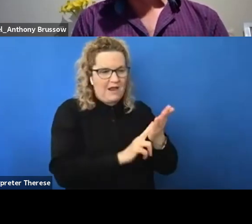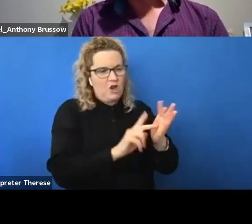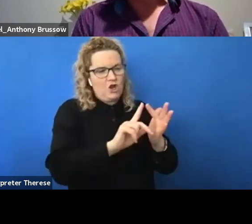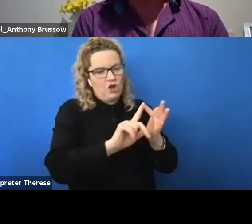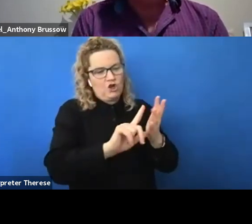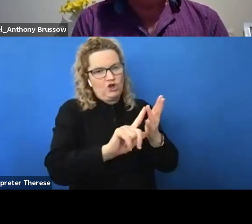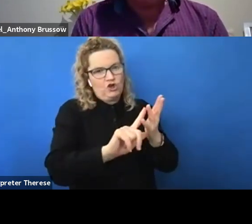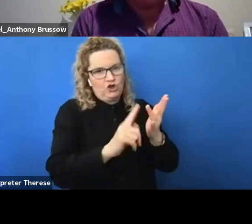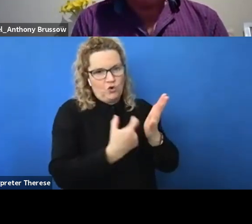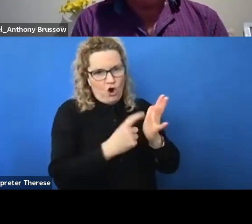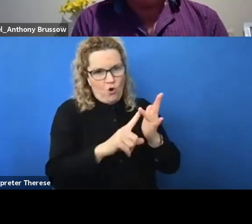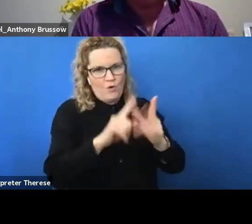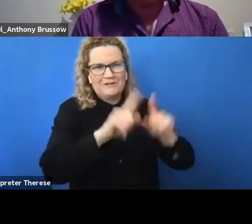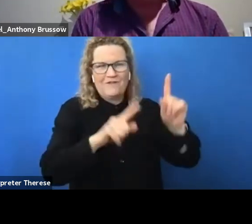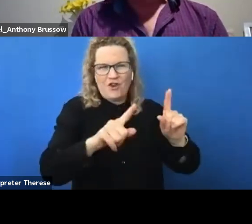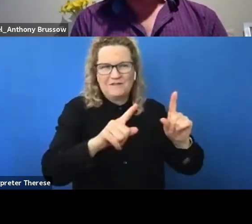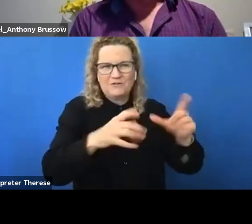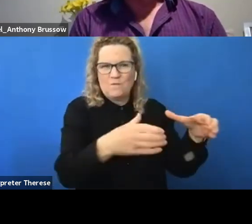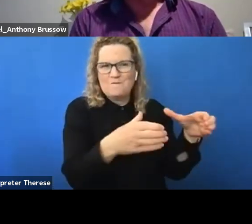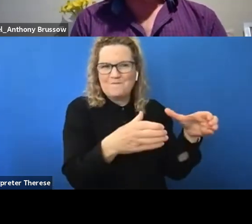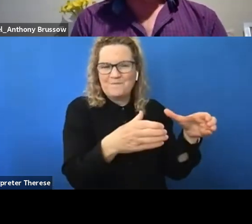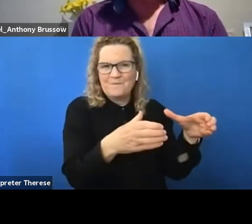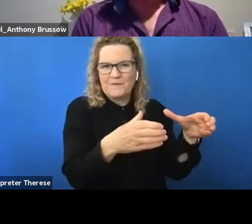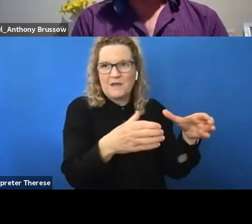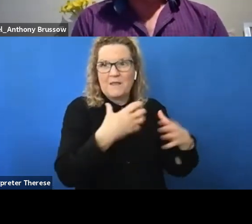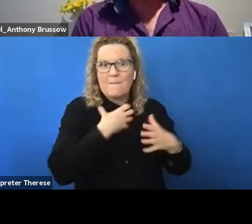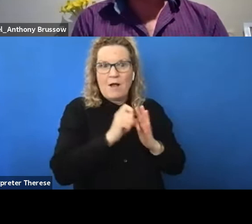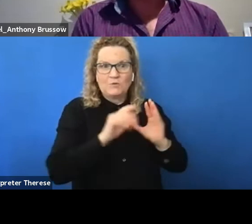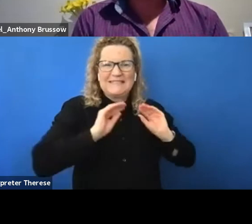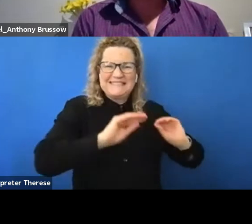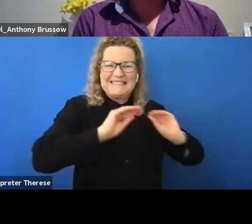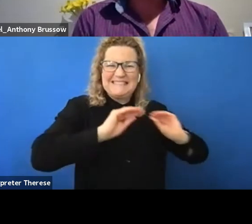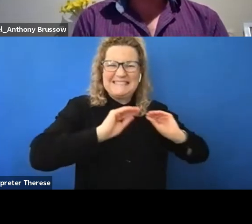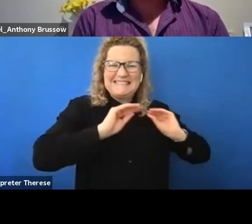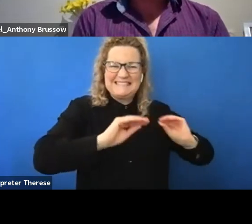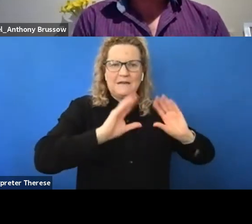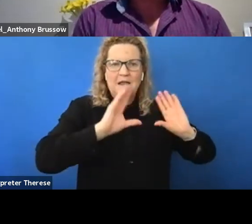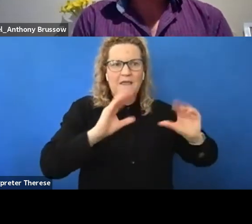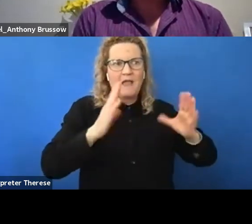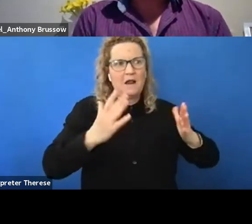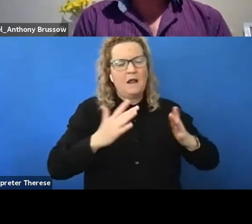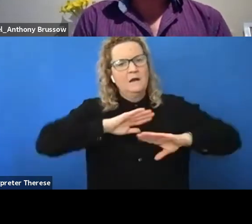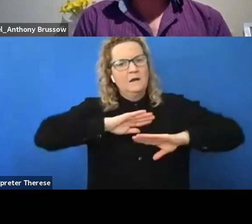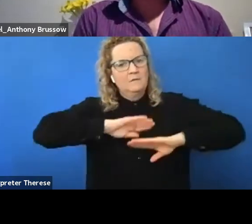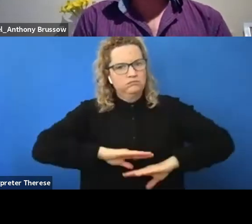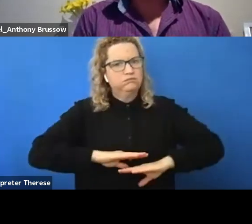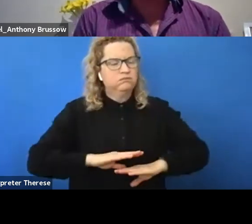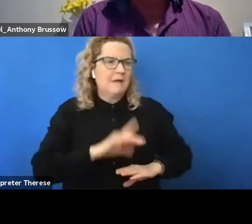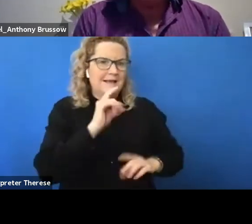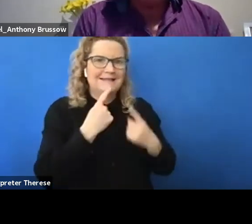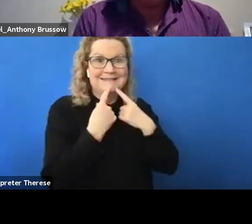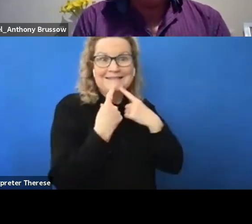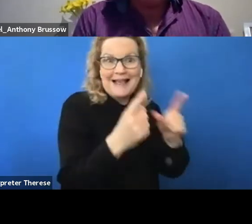has been very helpful. So the more I've done that, the safer I felt to not only disclose that I'm autistic, but to be autistic and